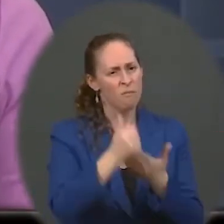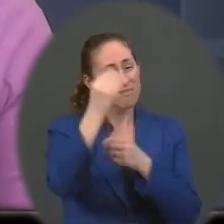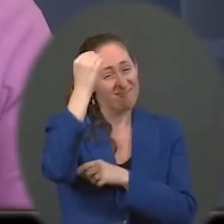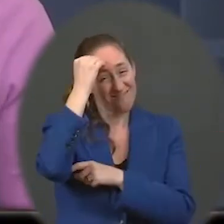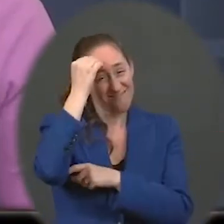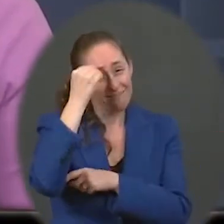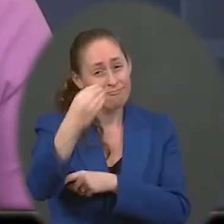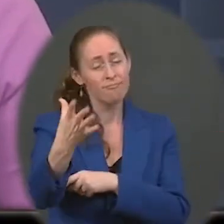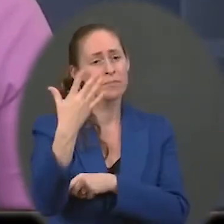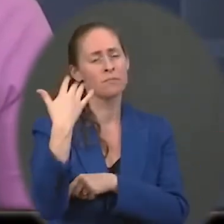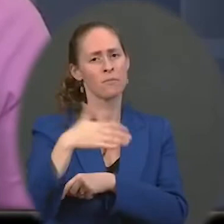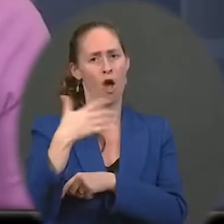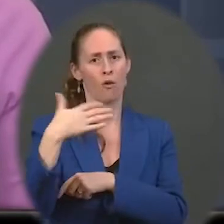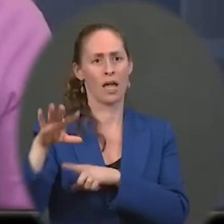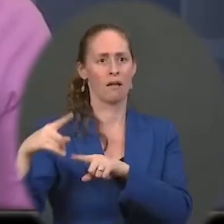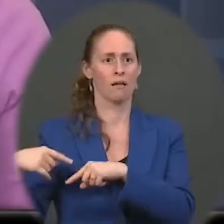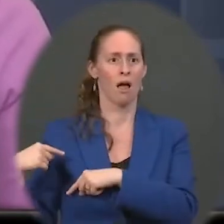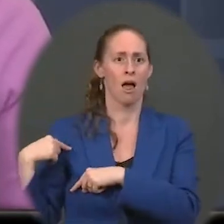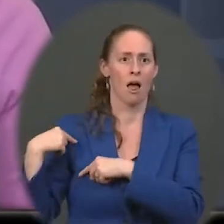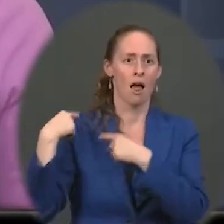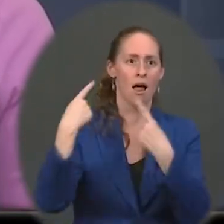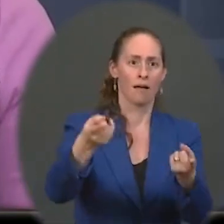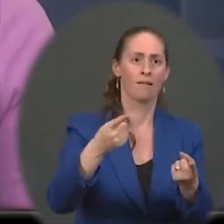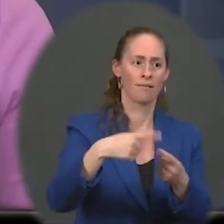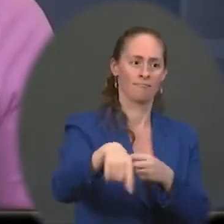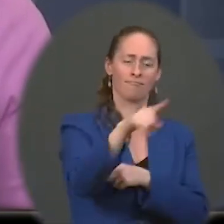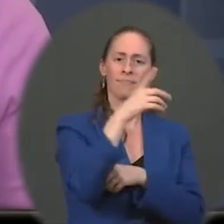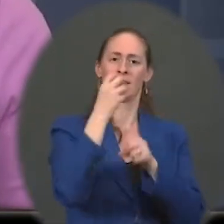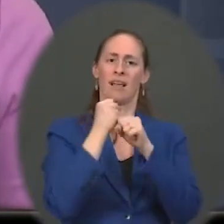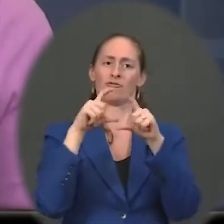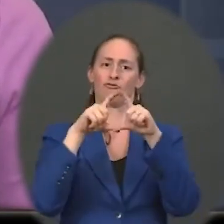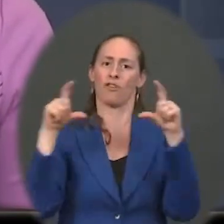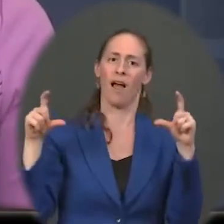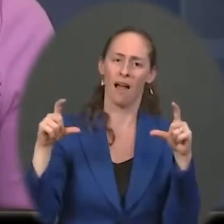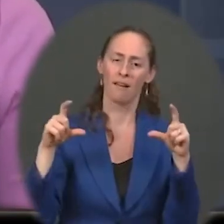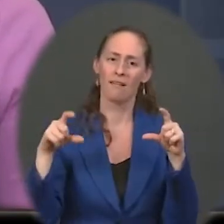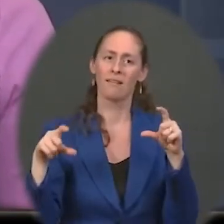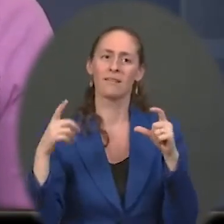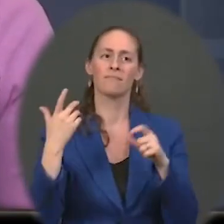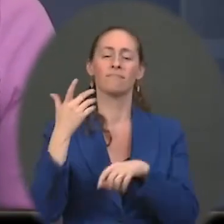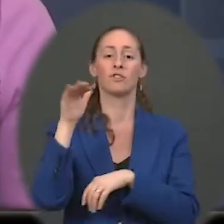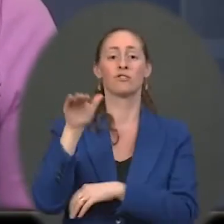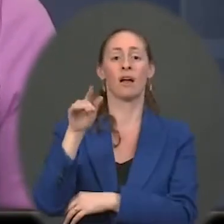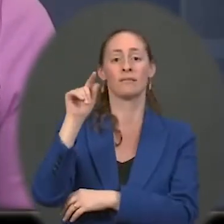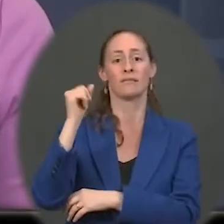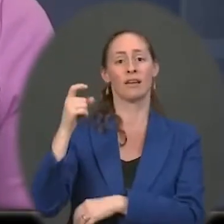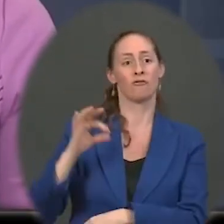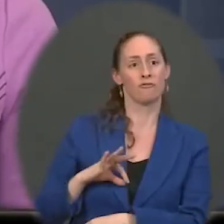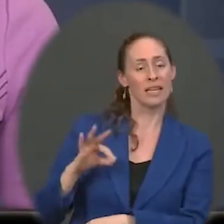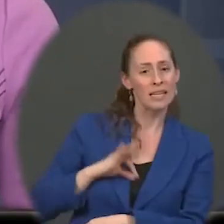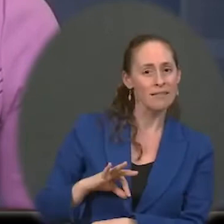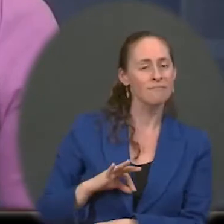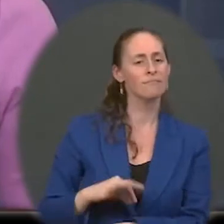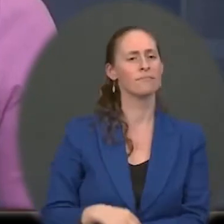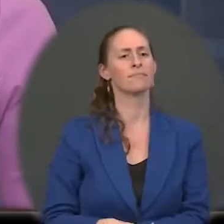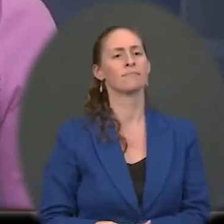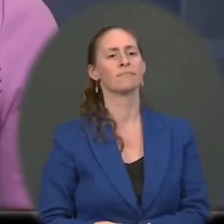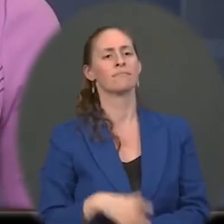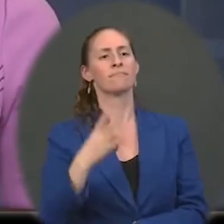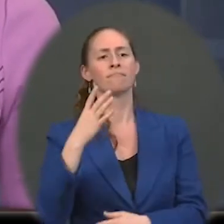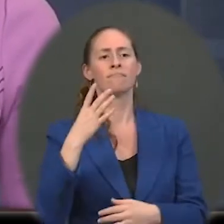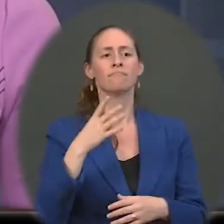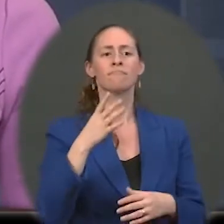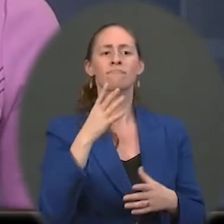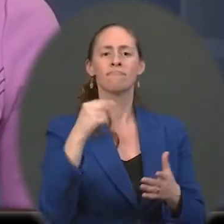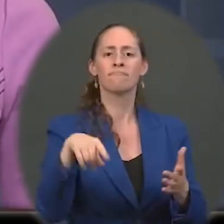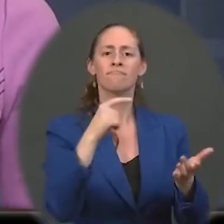It did, it put checks in people's pockets. I talked about the Child Tax Credit. I talked about the childcare components in it. But there was a lot there